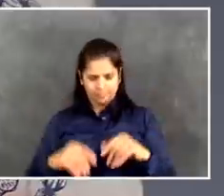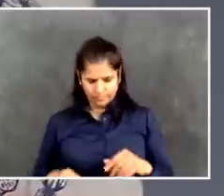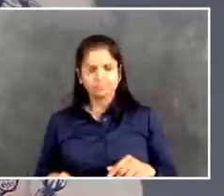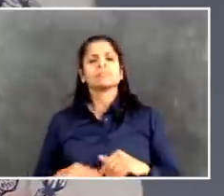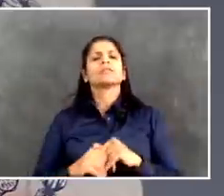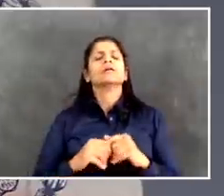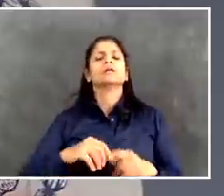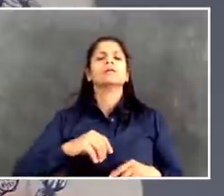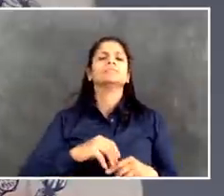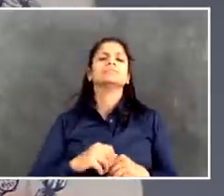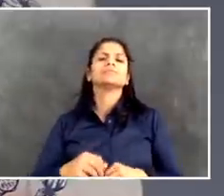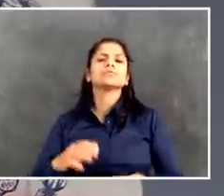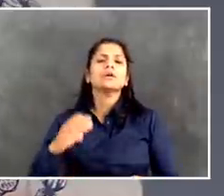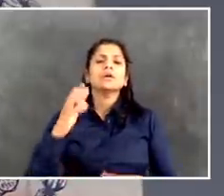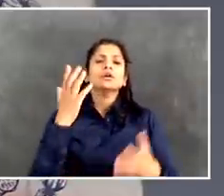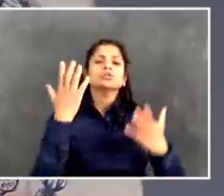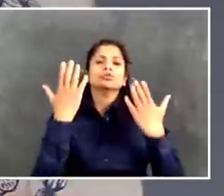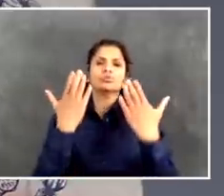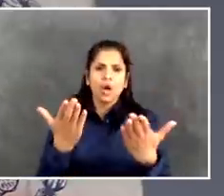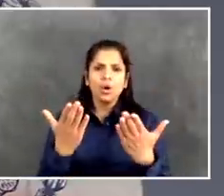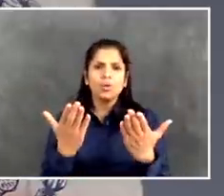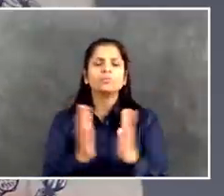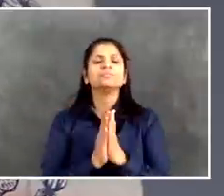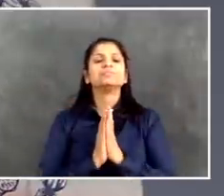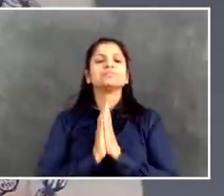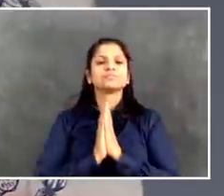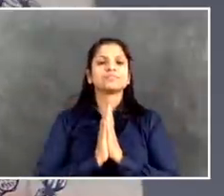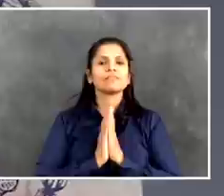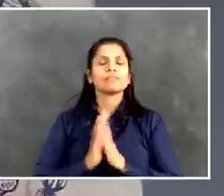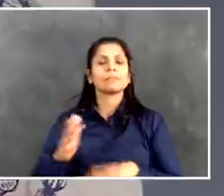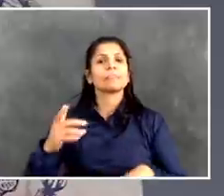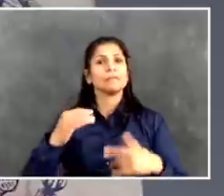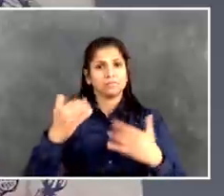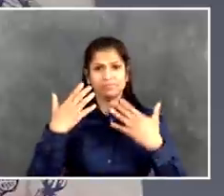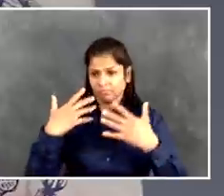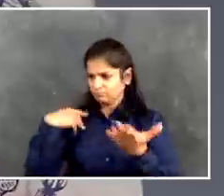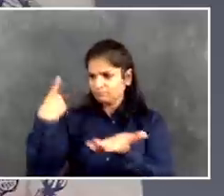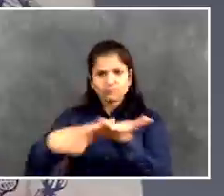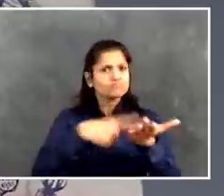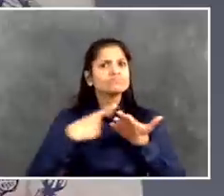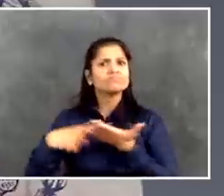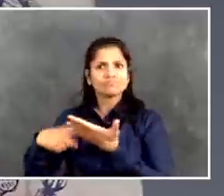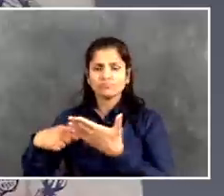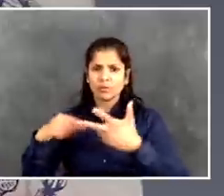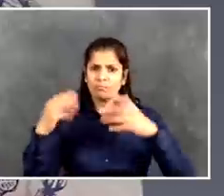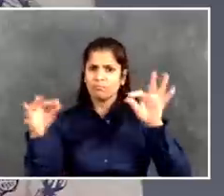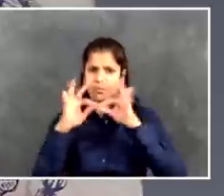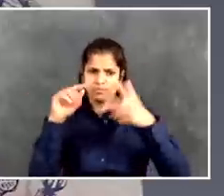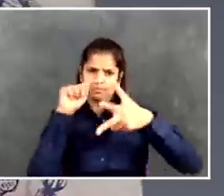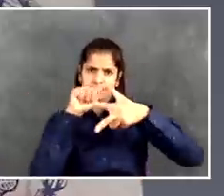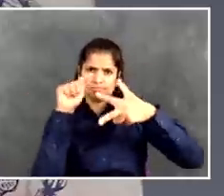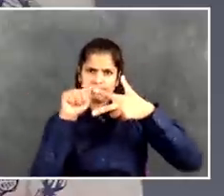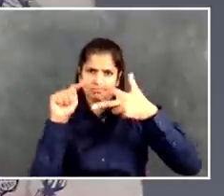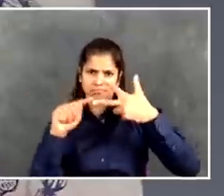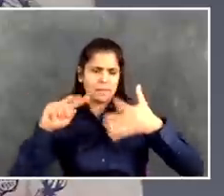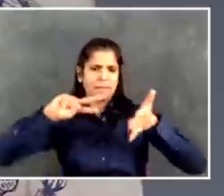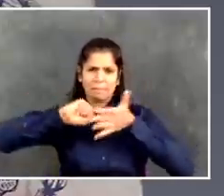And, you know, we talked about what these indicators mean. We talked about the approach this city is taking.